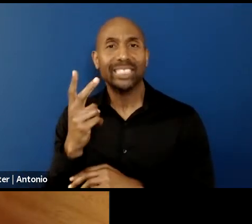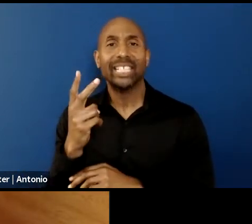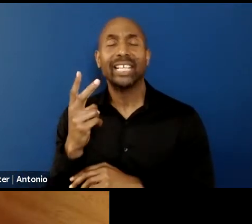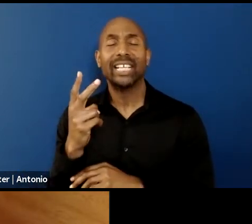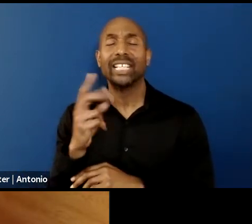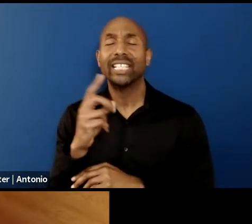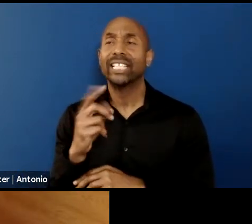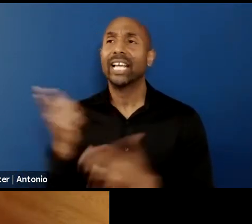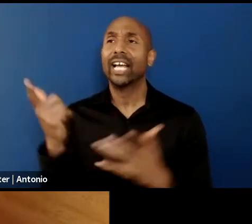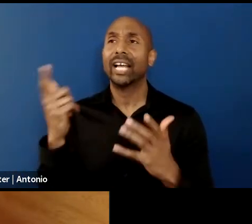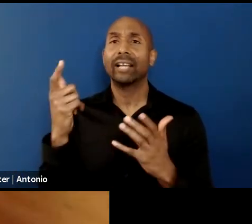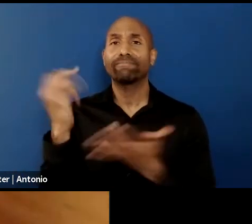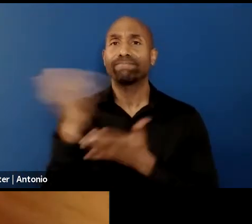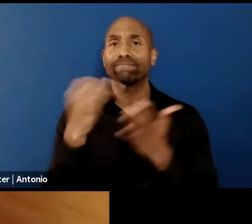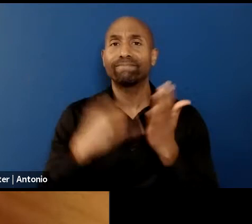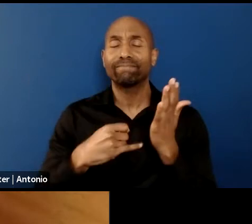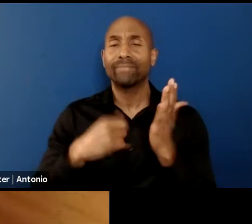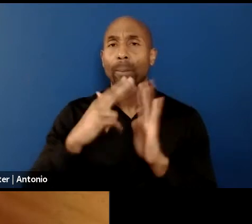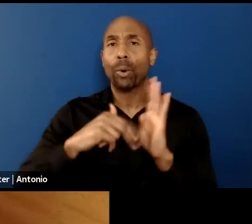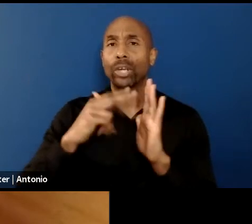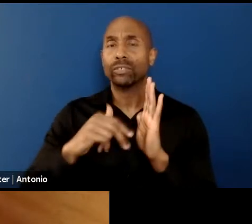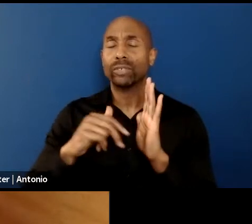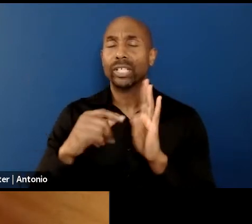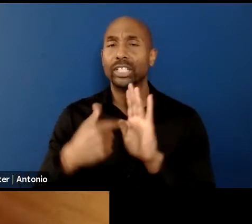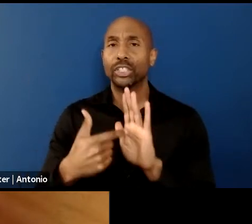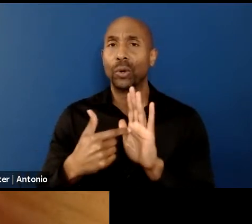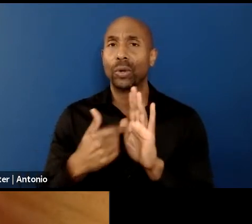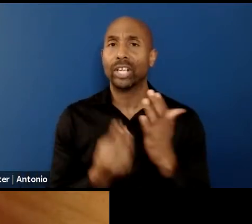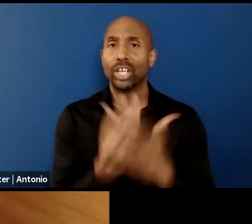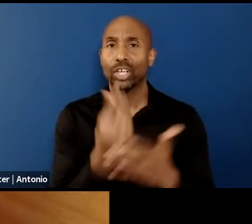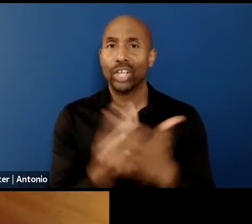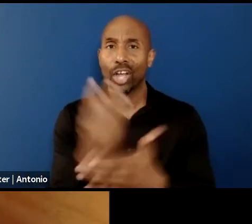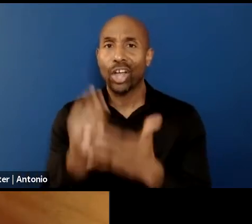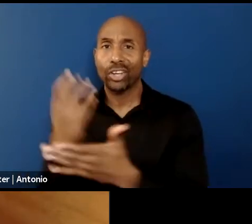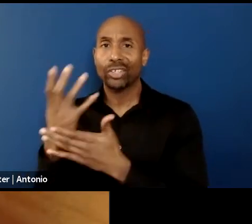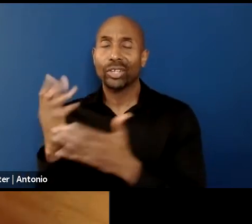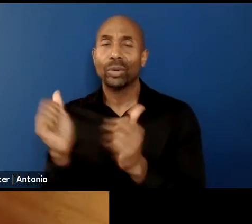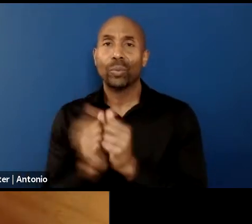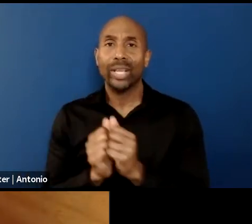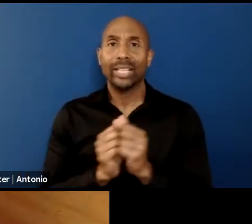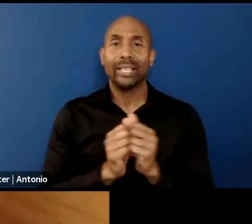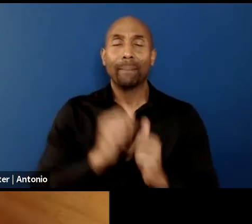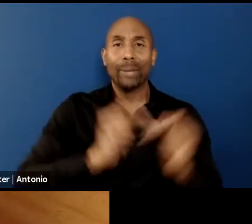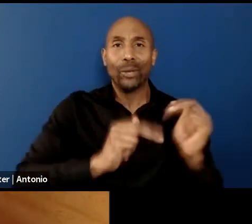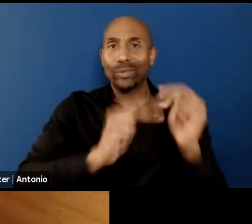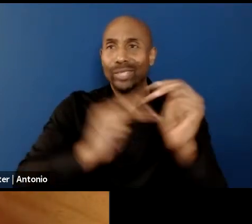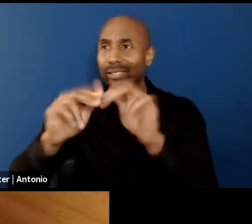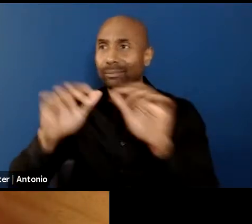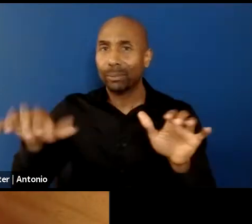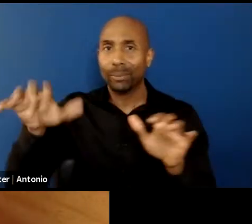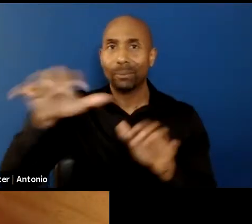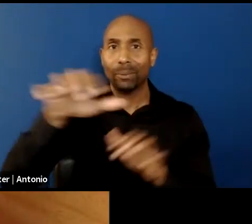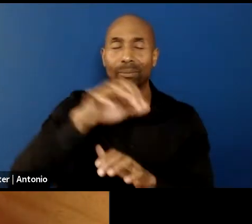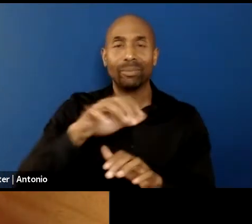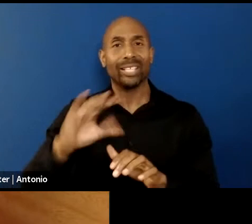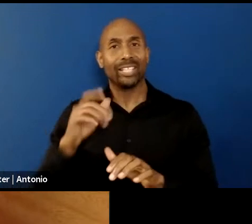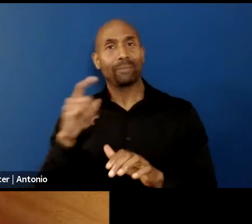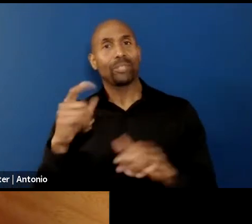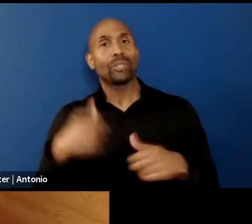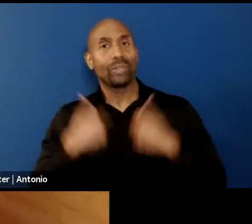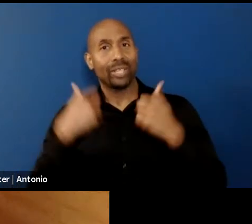surrounding buildings, but it really seems that you are living in a garden with some sheltering opportunities.